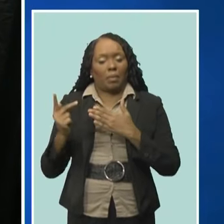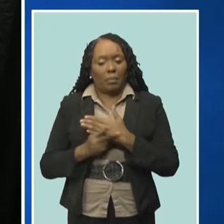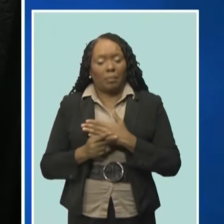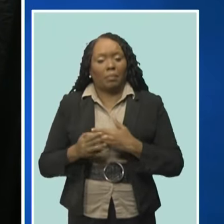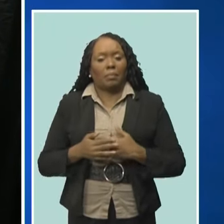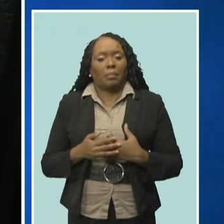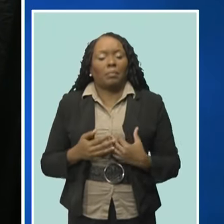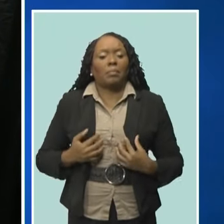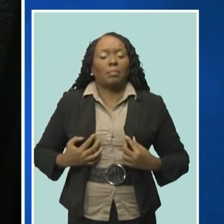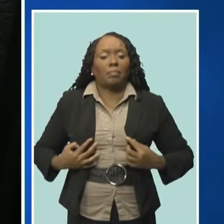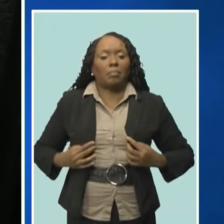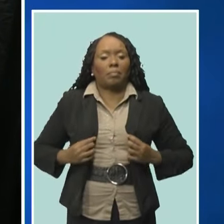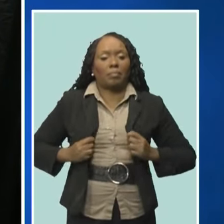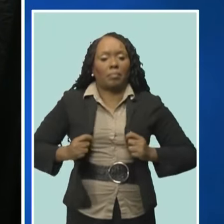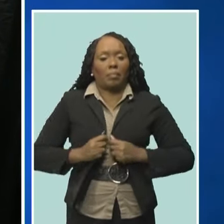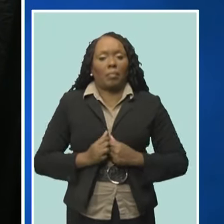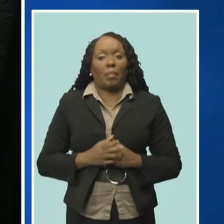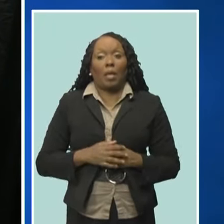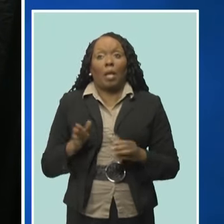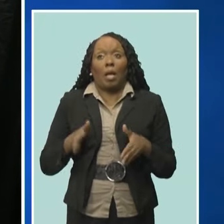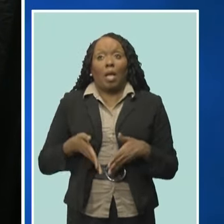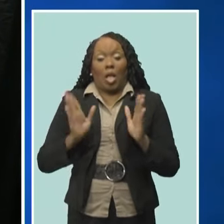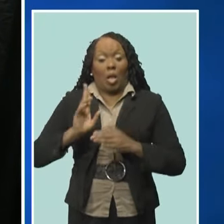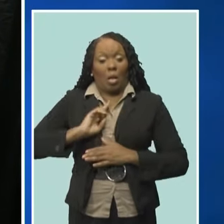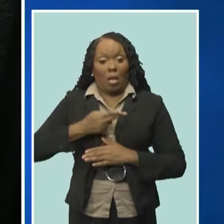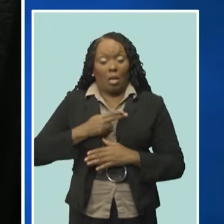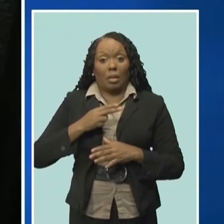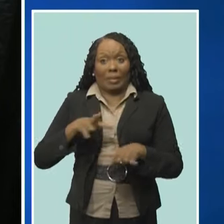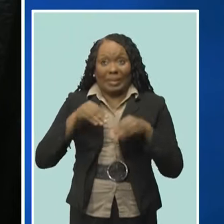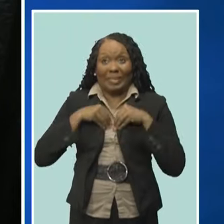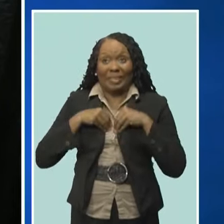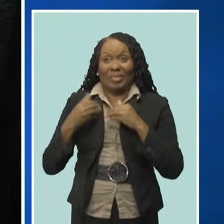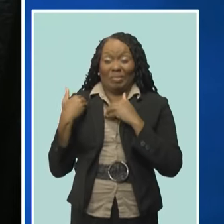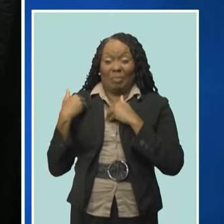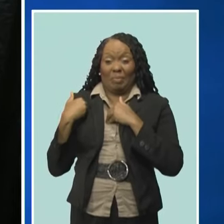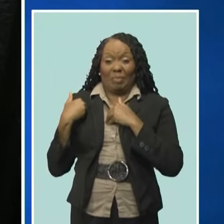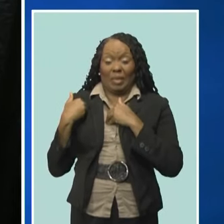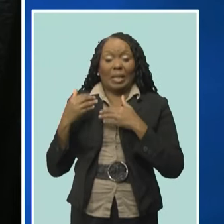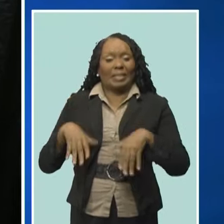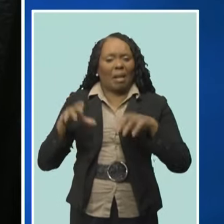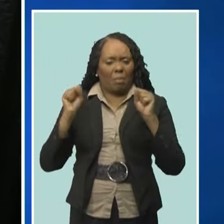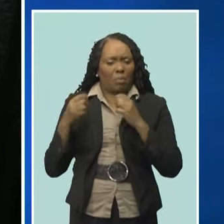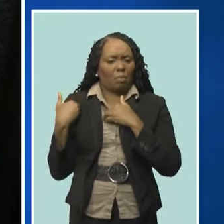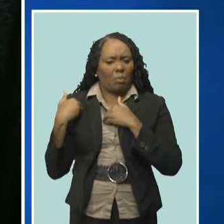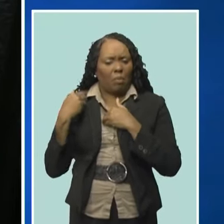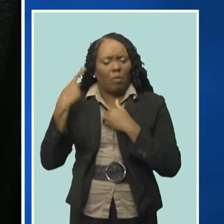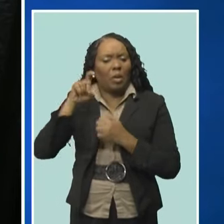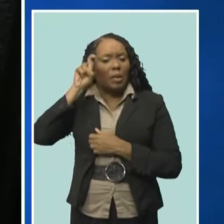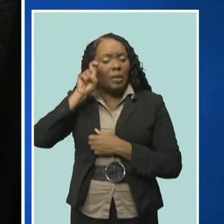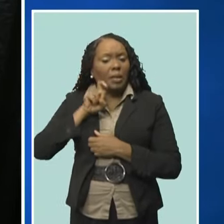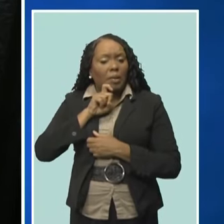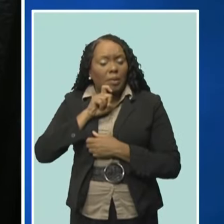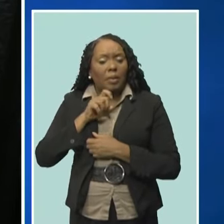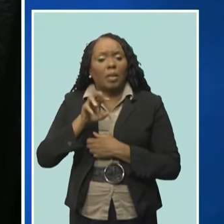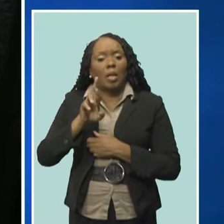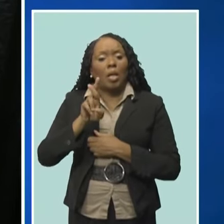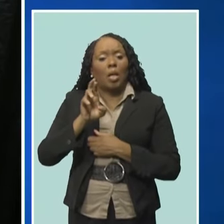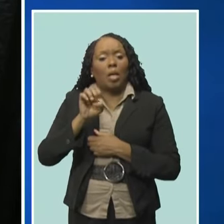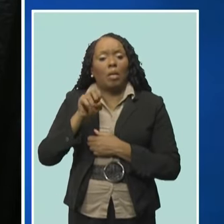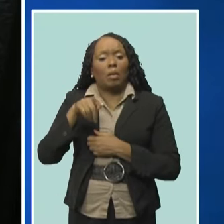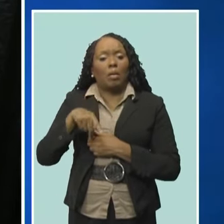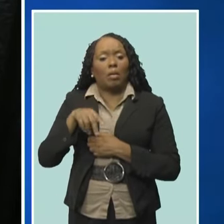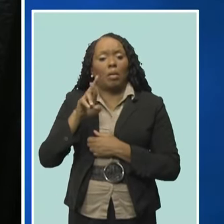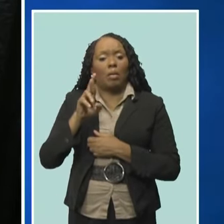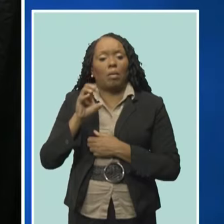to take the responsibility or part of the responsibility of the sexual and reproductive health aspect of the